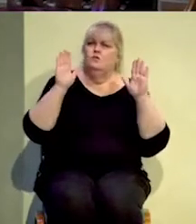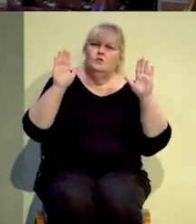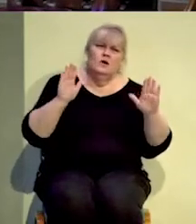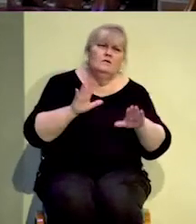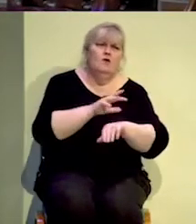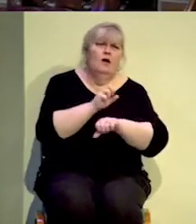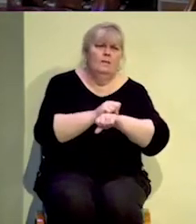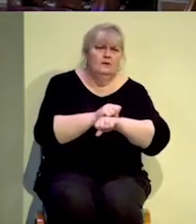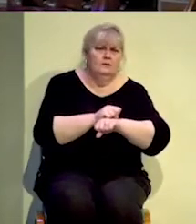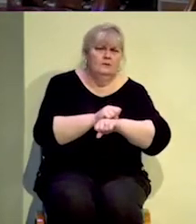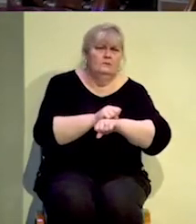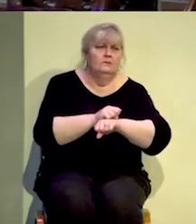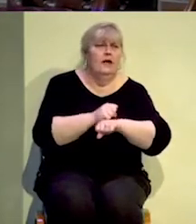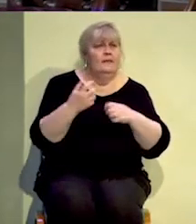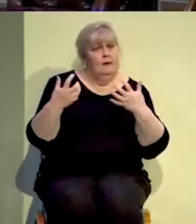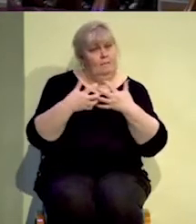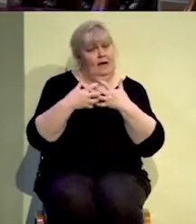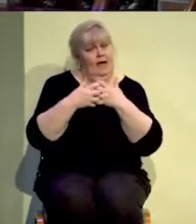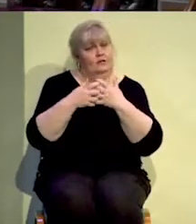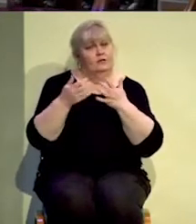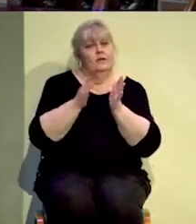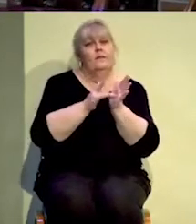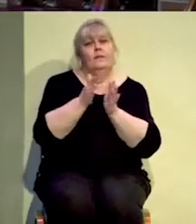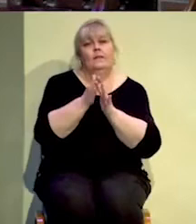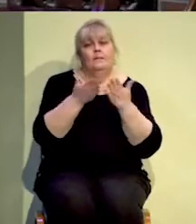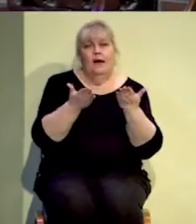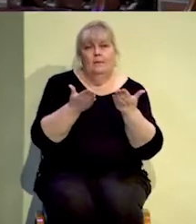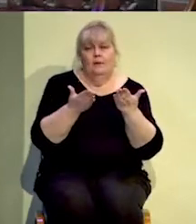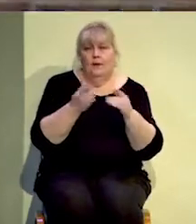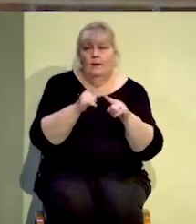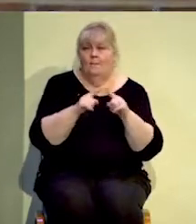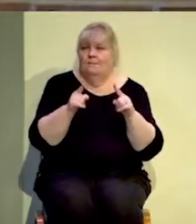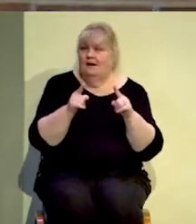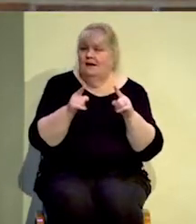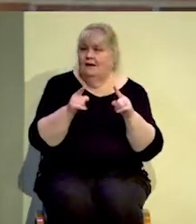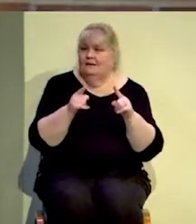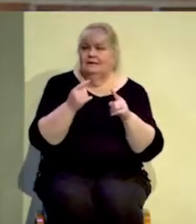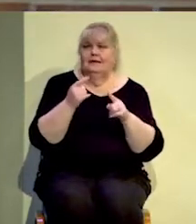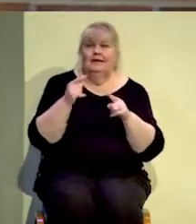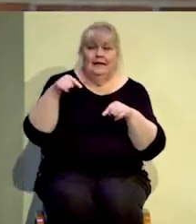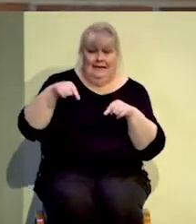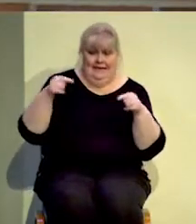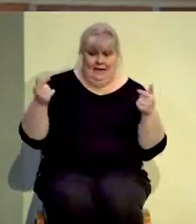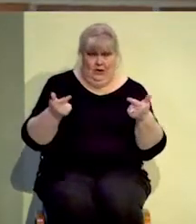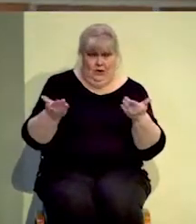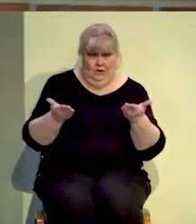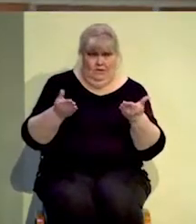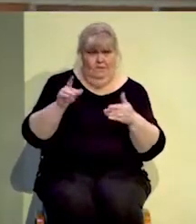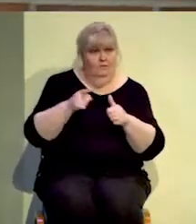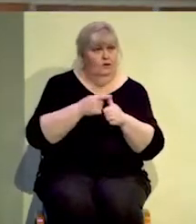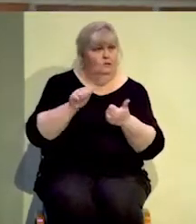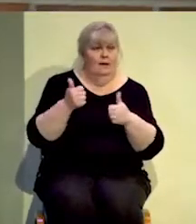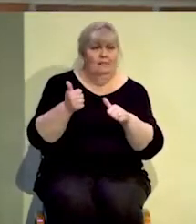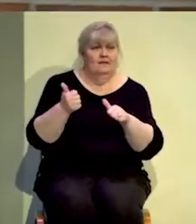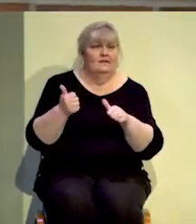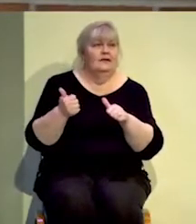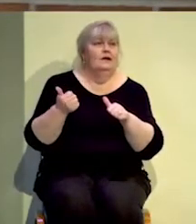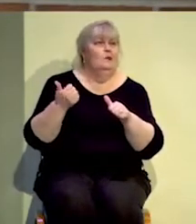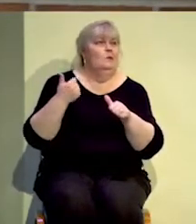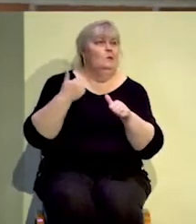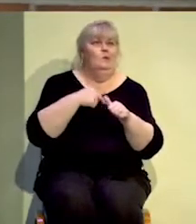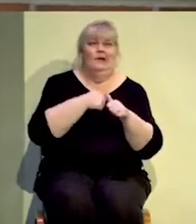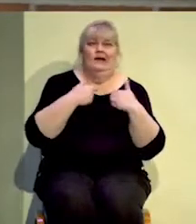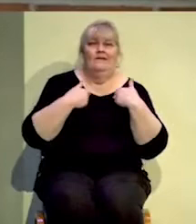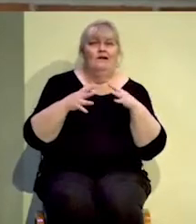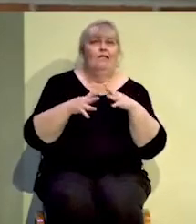are rooted and grounded in Scripture. But First Baptist, like so many other Baptist churches, Methodist churches, and others, have a lot of